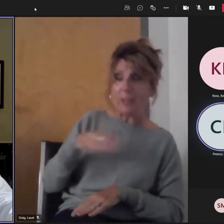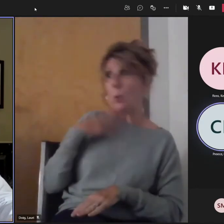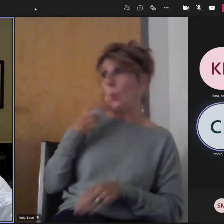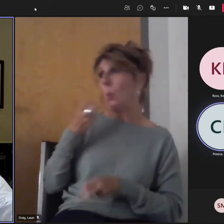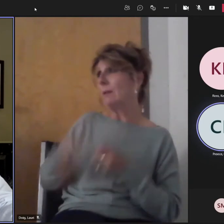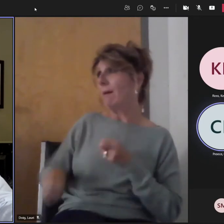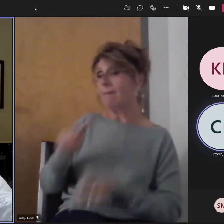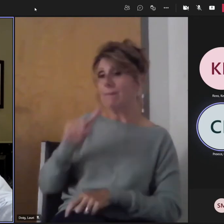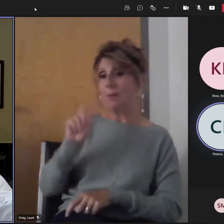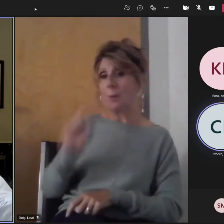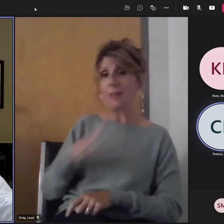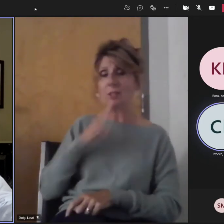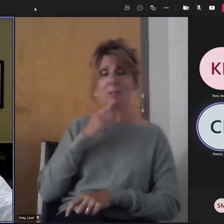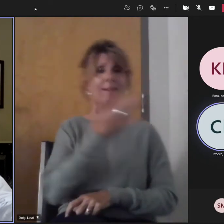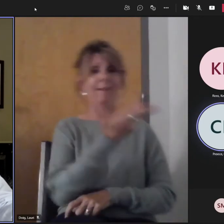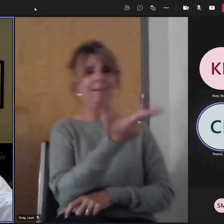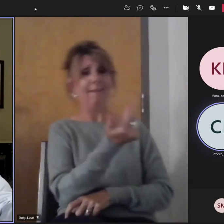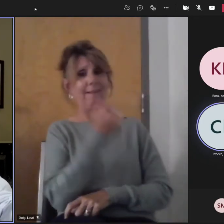Sorry.